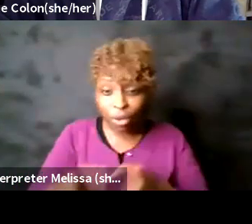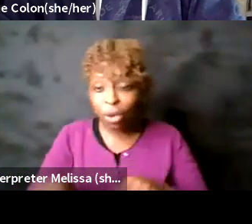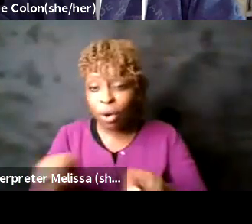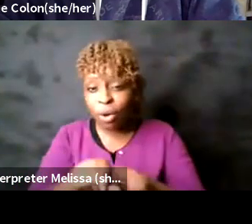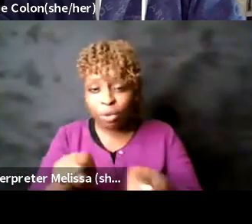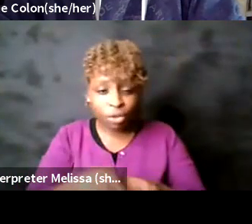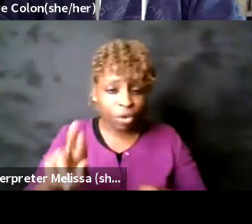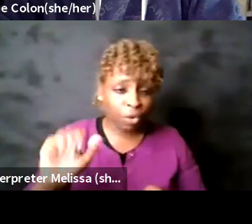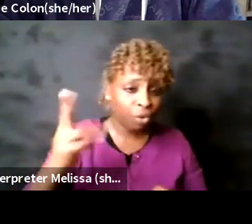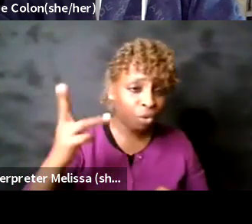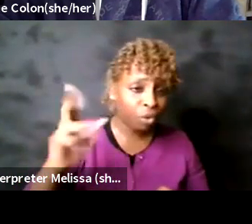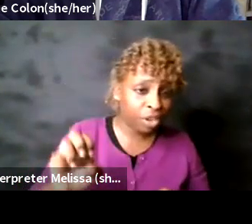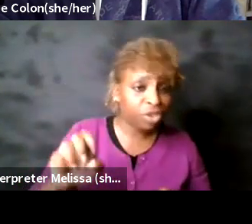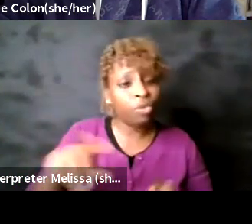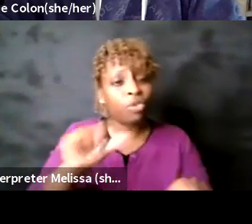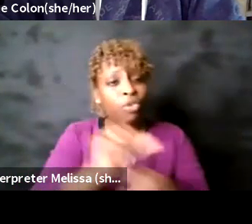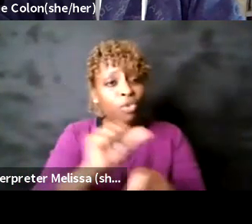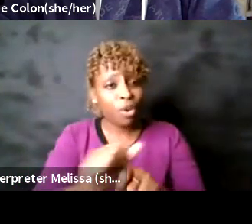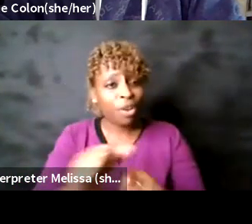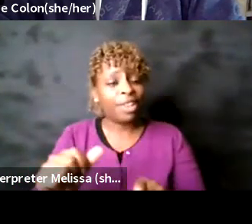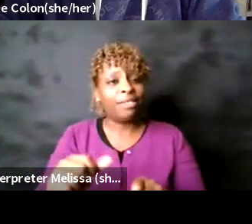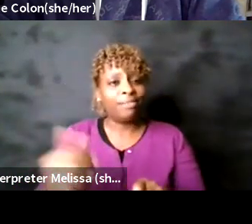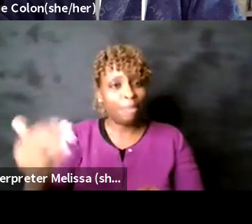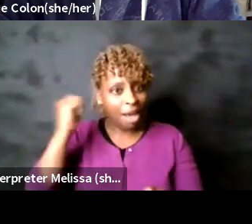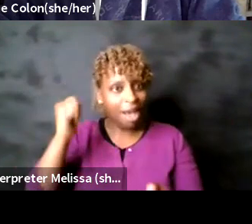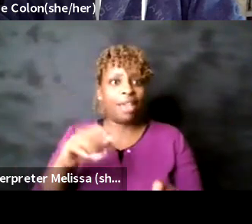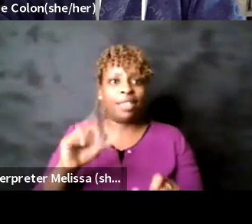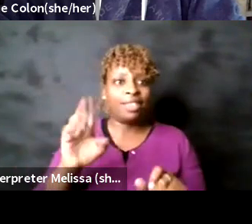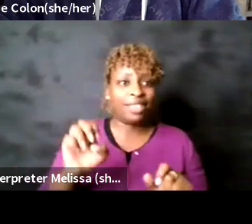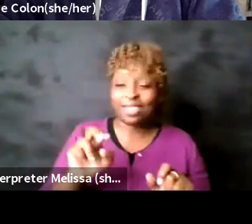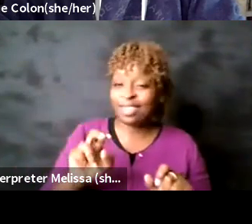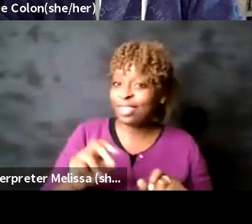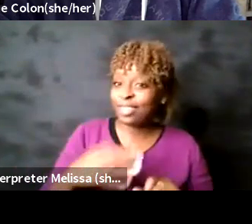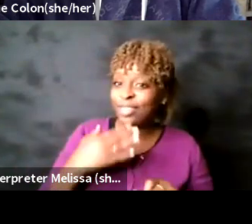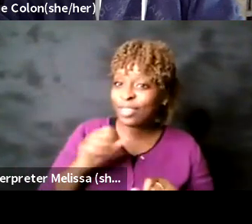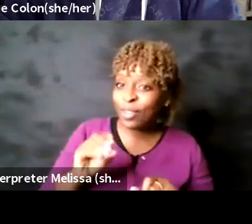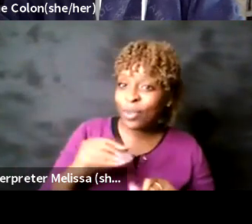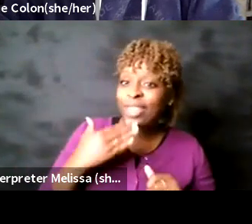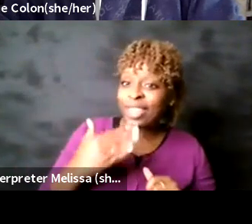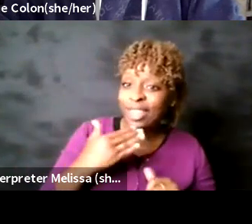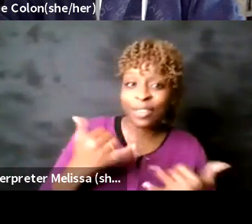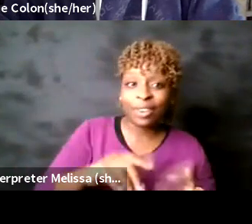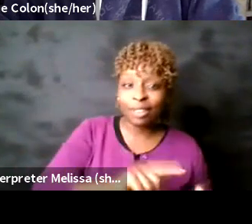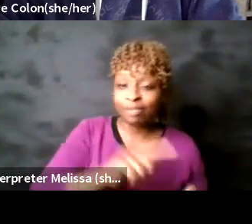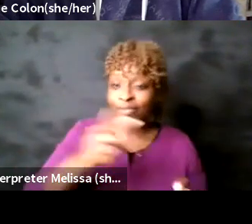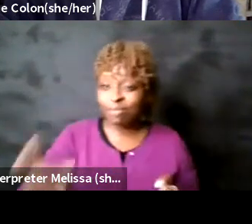and and and steering us this whole time and with that i want to give it back to jordan thank you so much i feel full